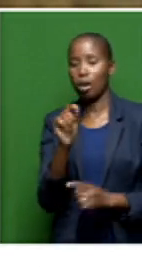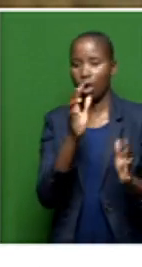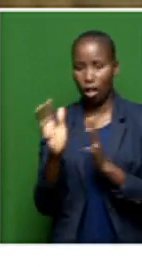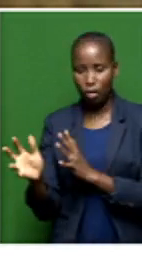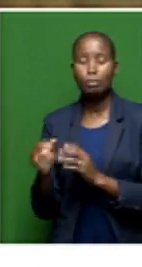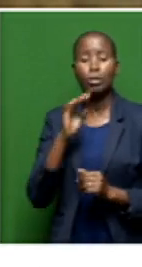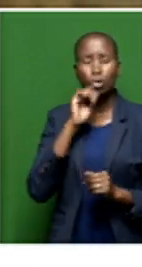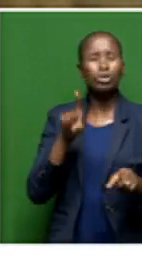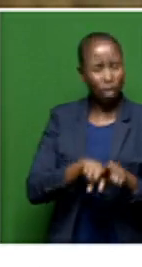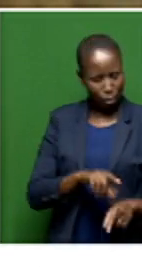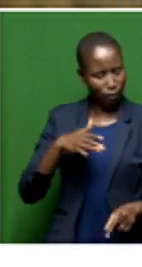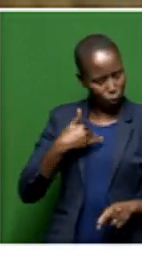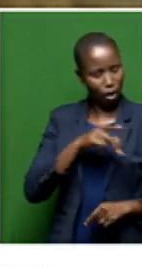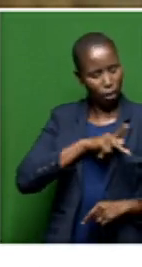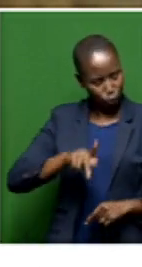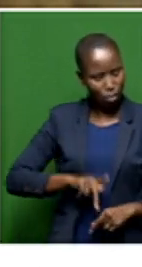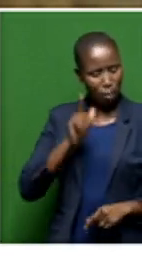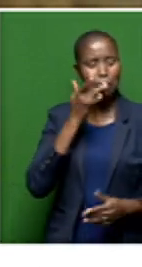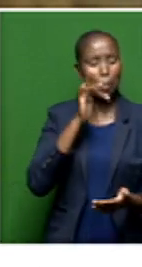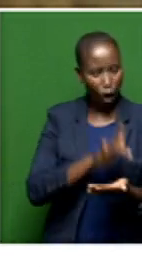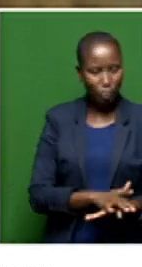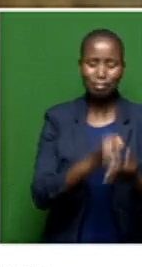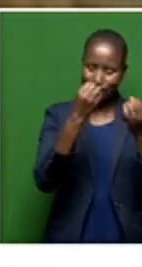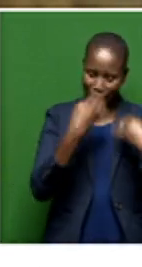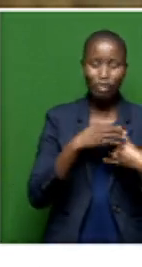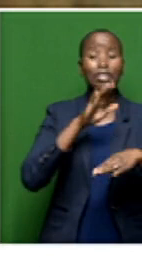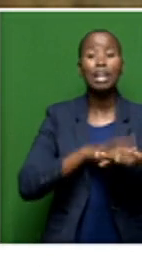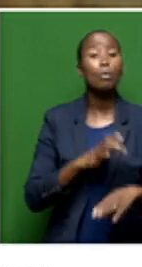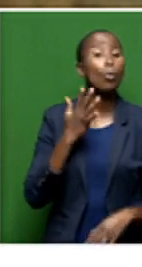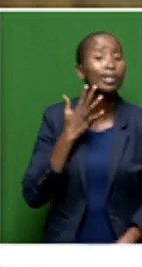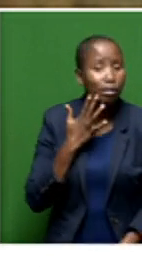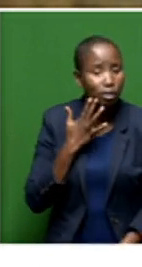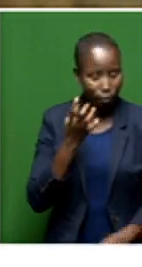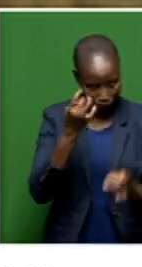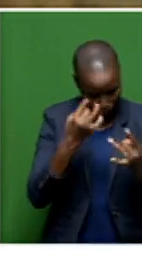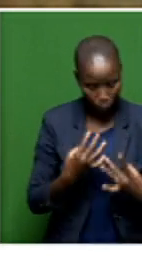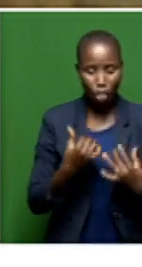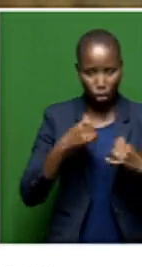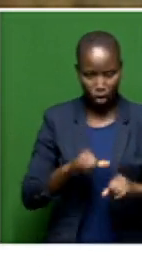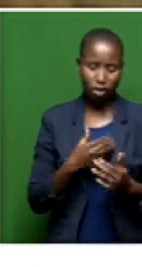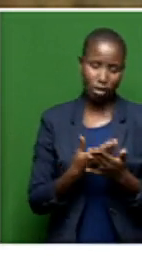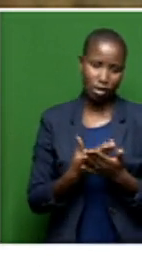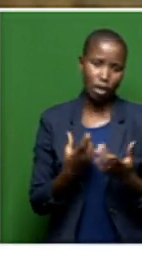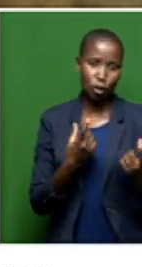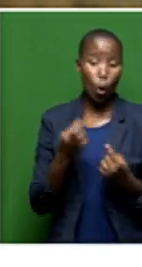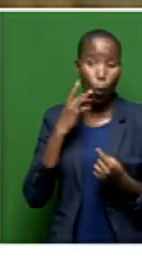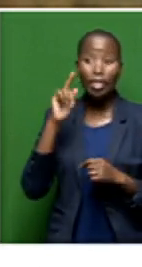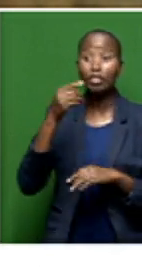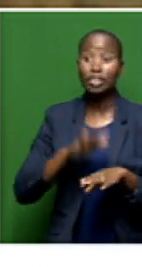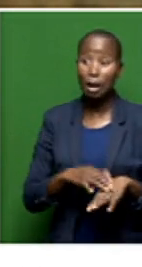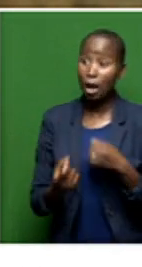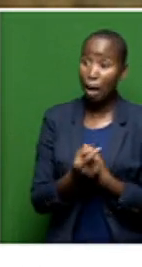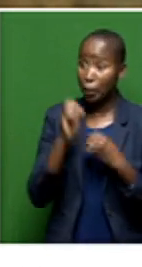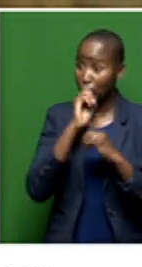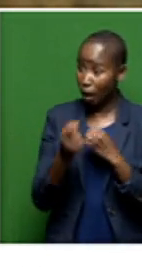to also, you know, give commitments you can say, give me this time. Until such time, you can call me here and hold me accountable. Because,